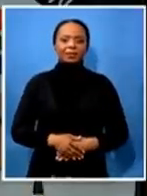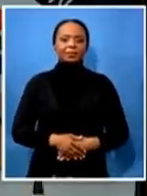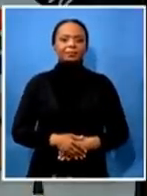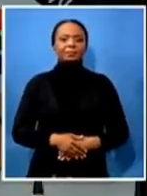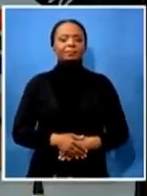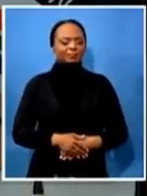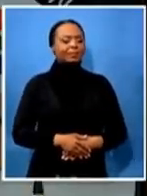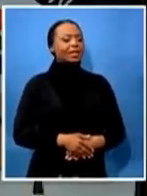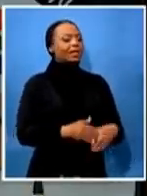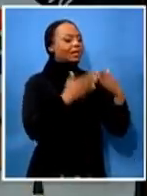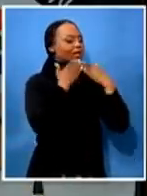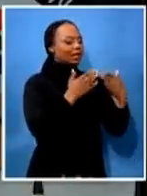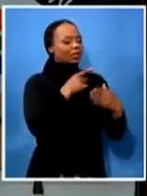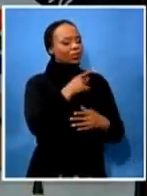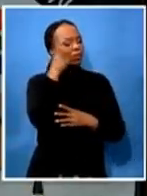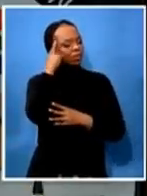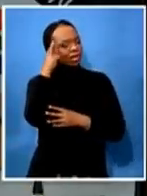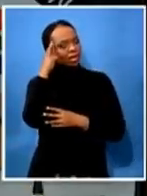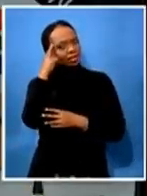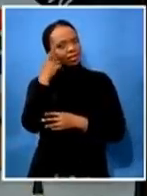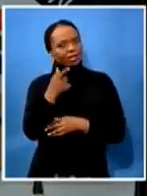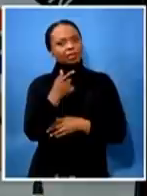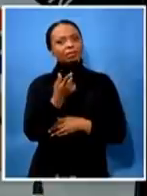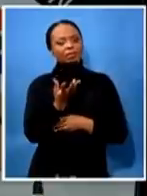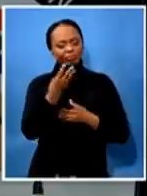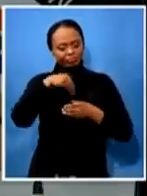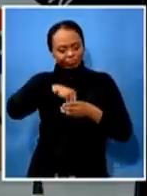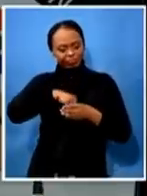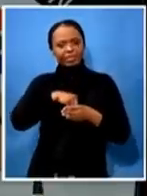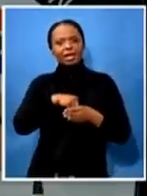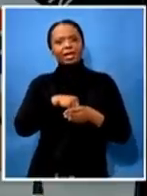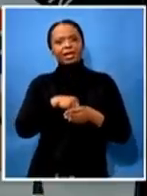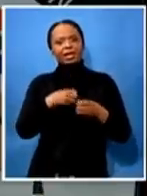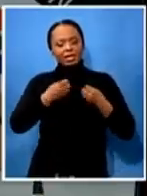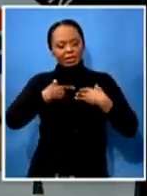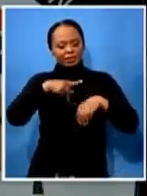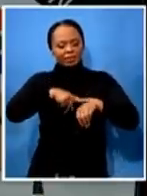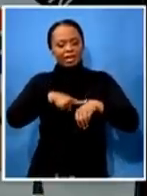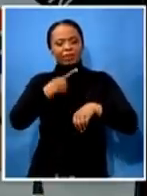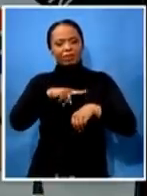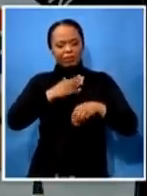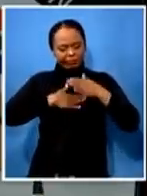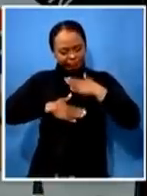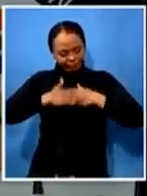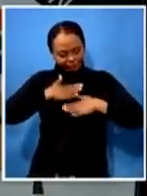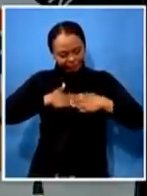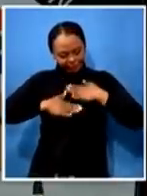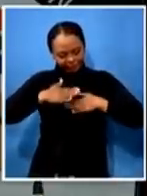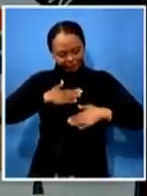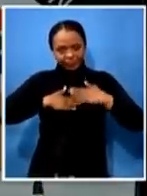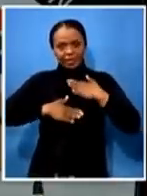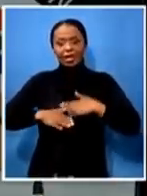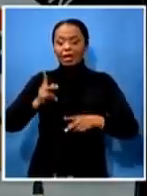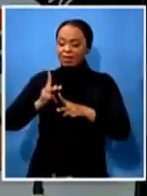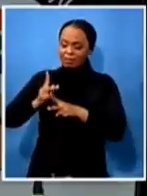affording me the period to mourn and finally i have presented myself before the commission and i